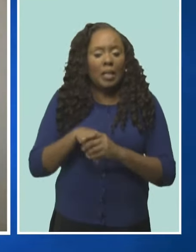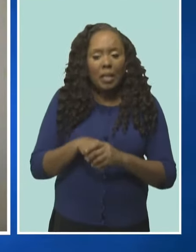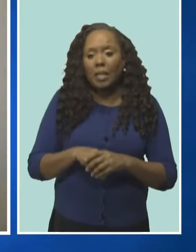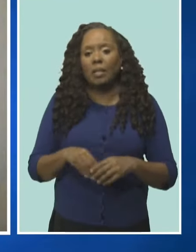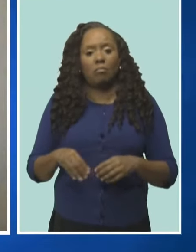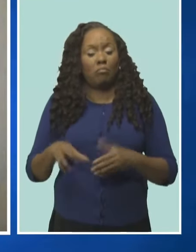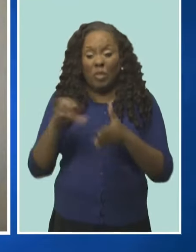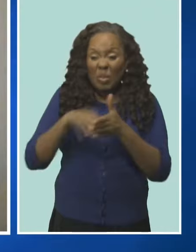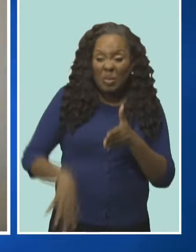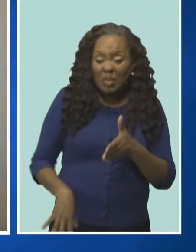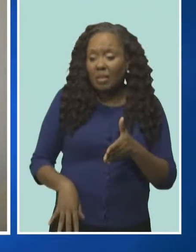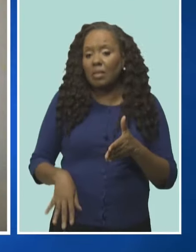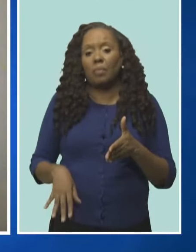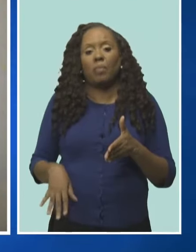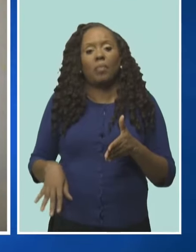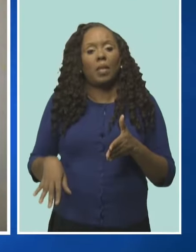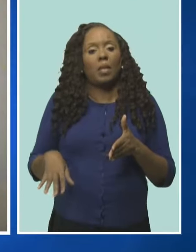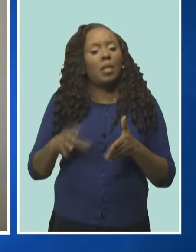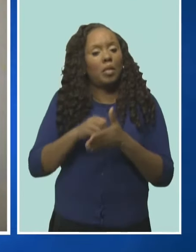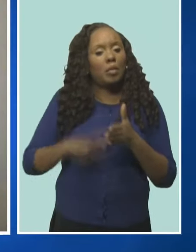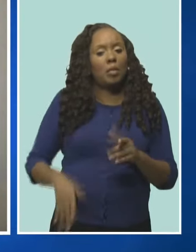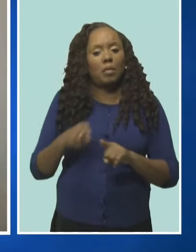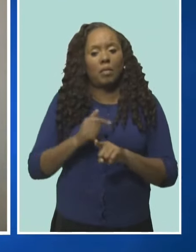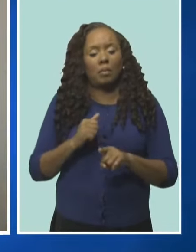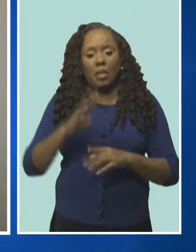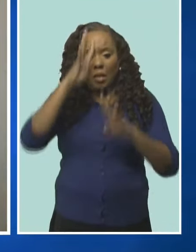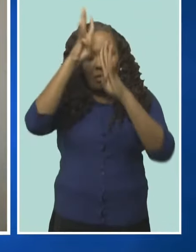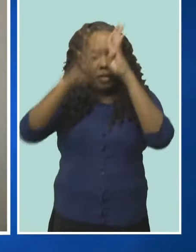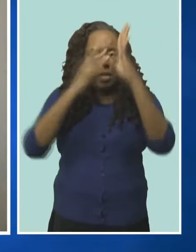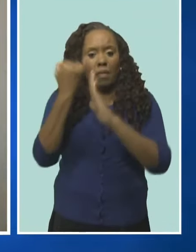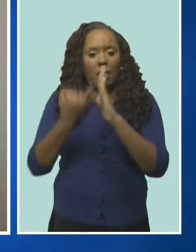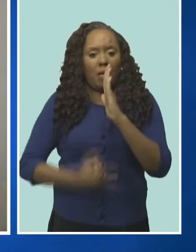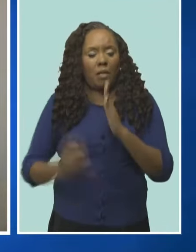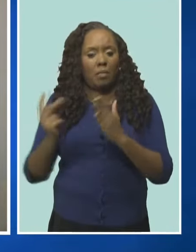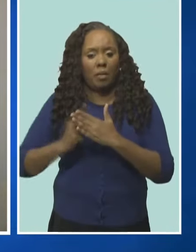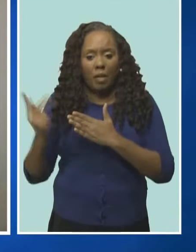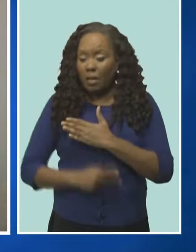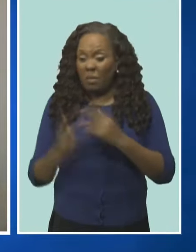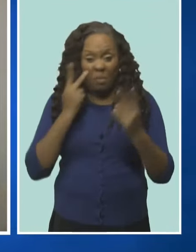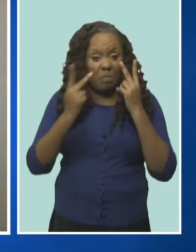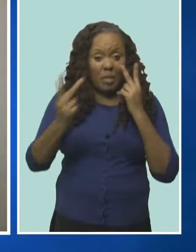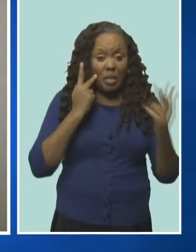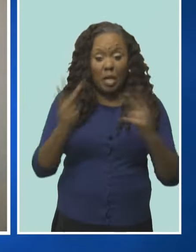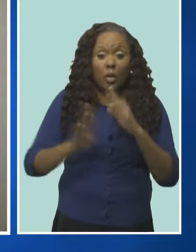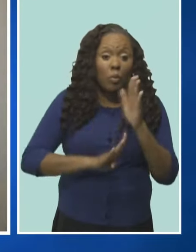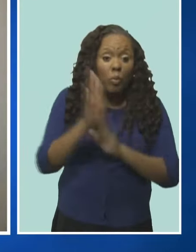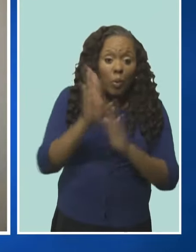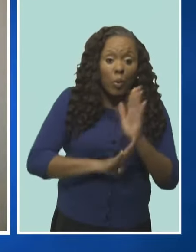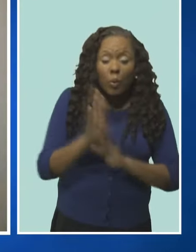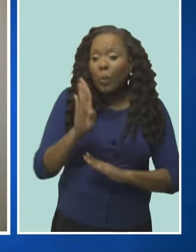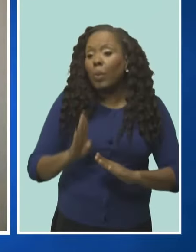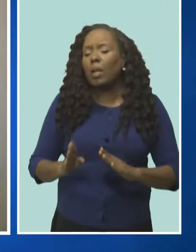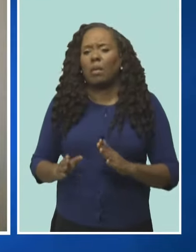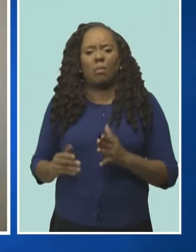both of those creative arts programs. And, you know, you see the growth and development in terms of the output